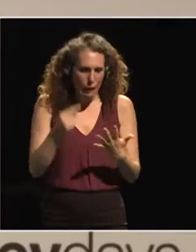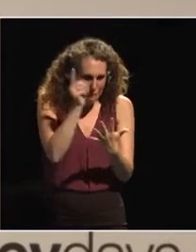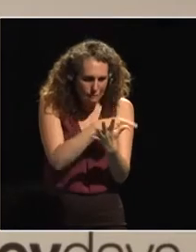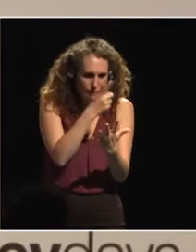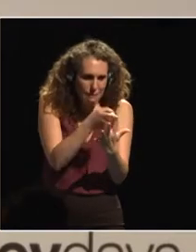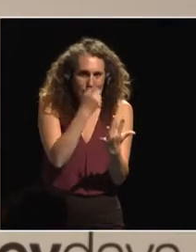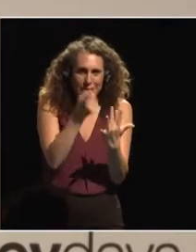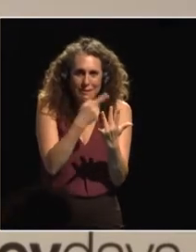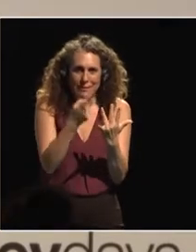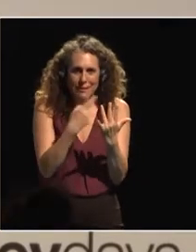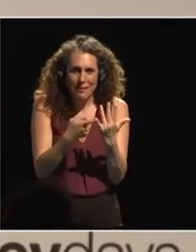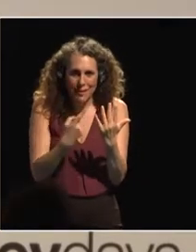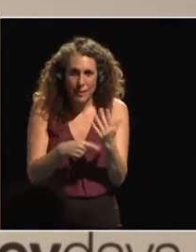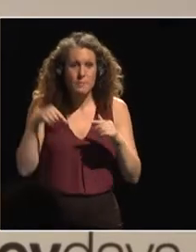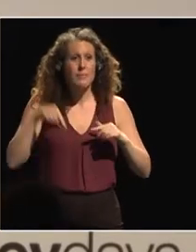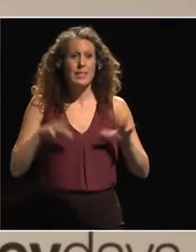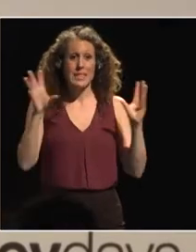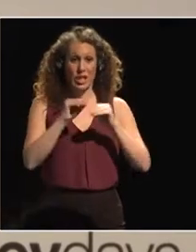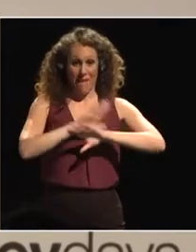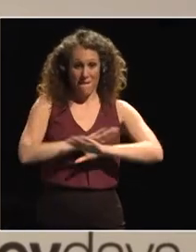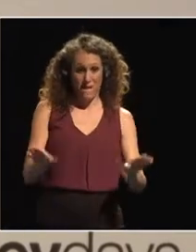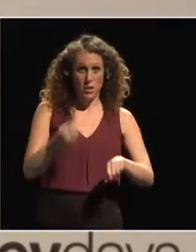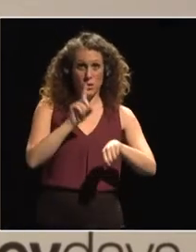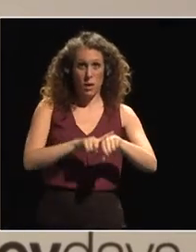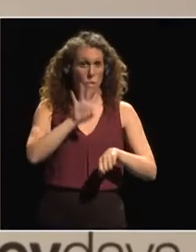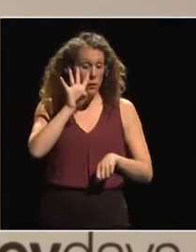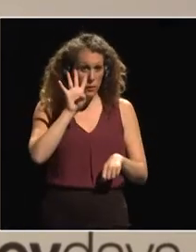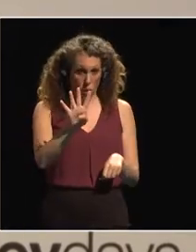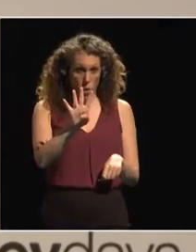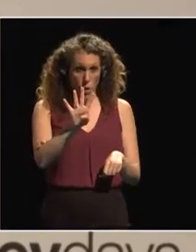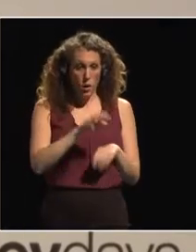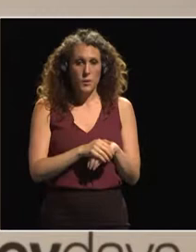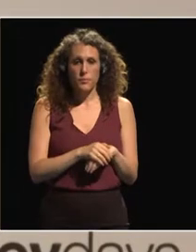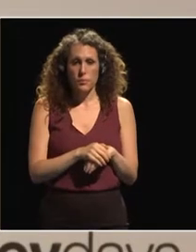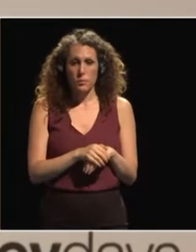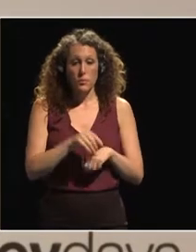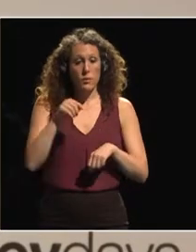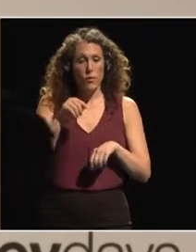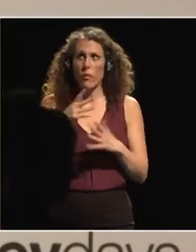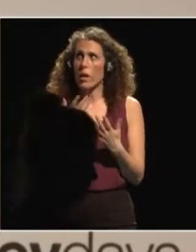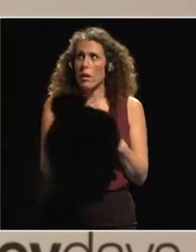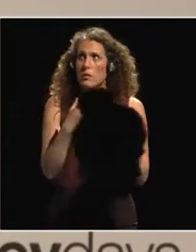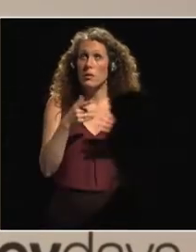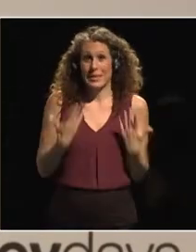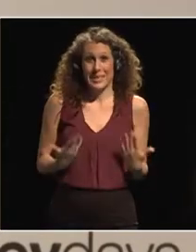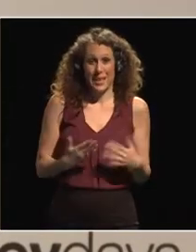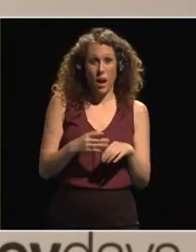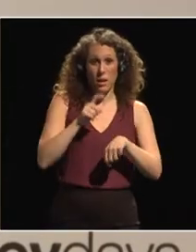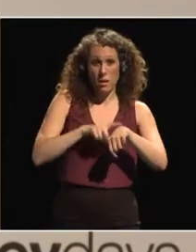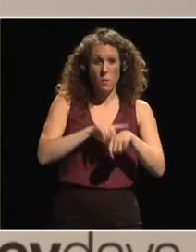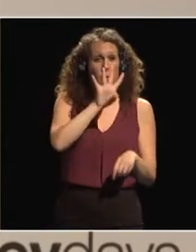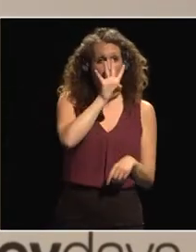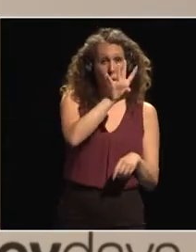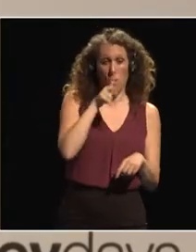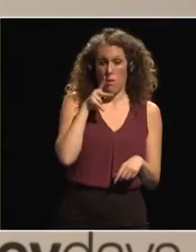will finish the session at 4 o'clock and I can inform you that at 4 o'clock, at 10 past 4, there will be the